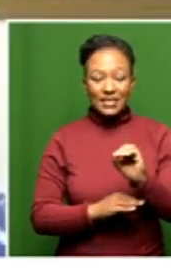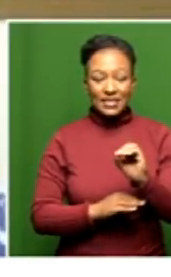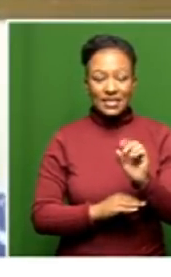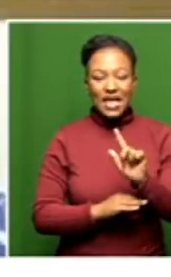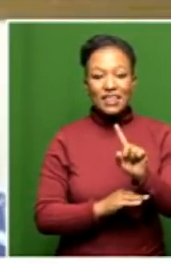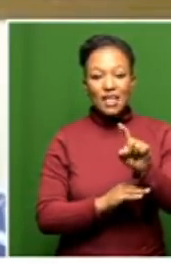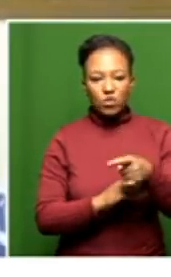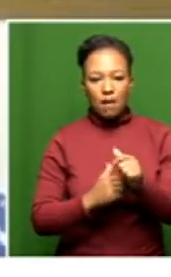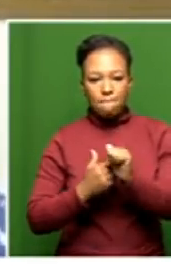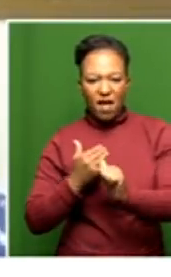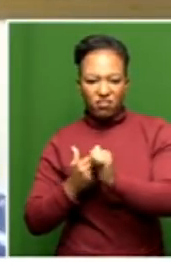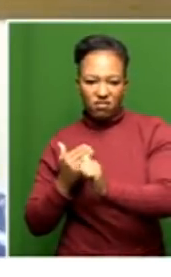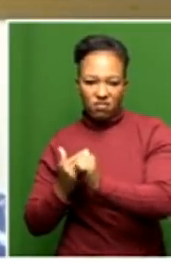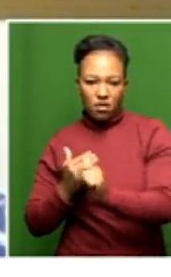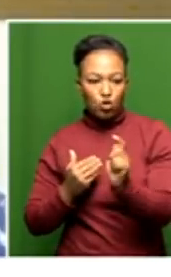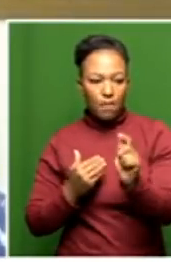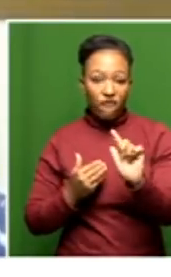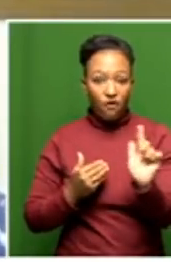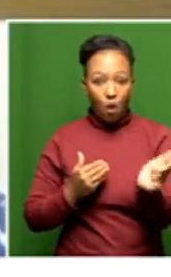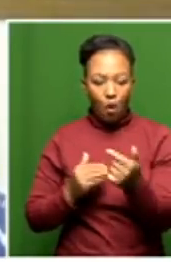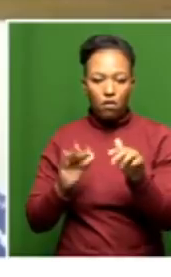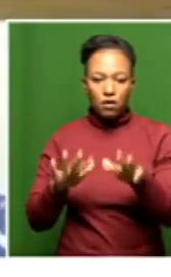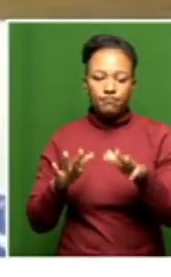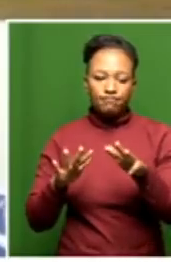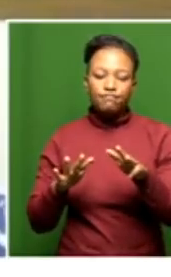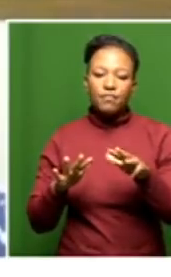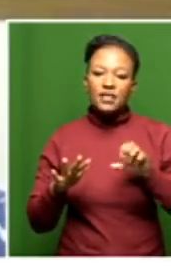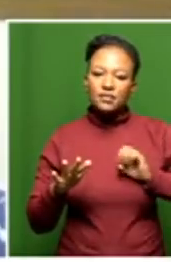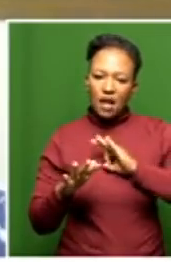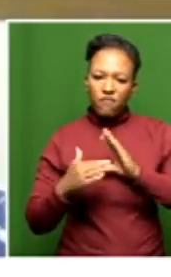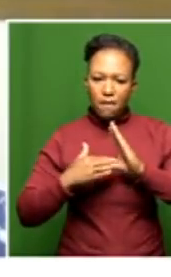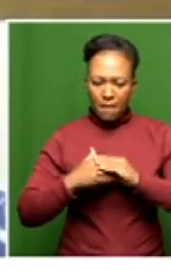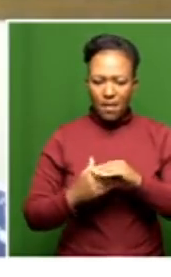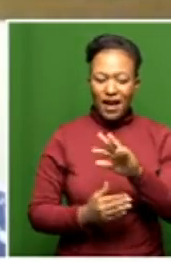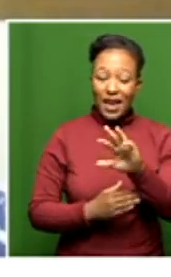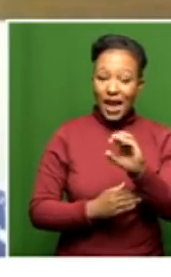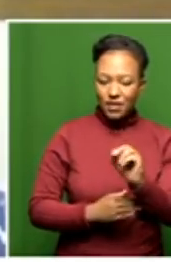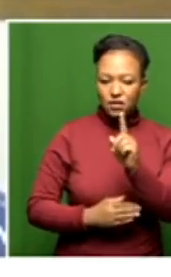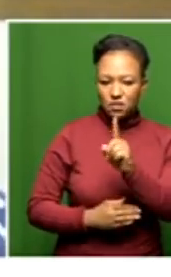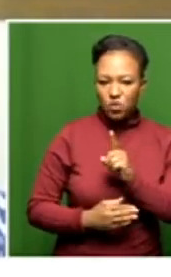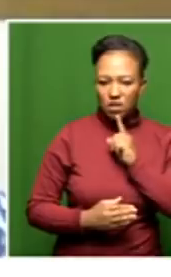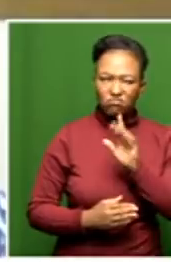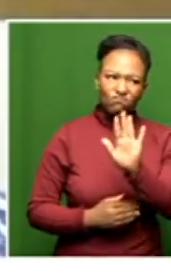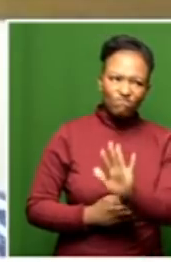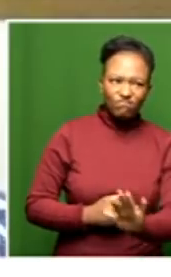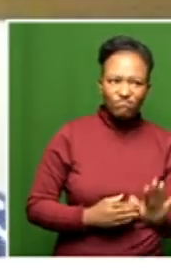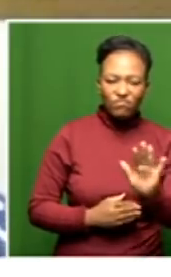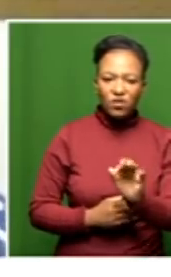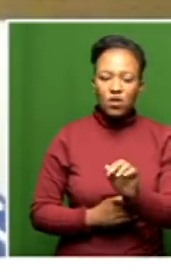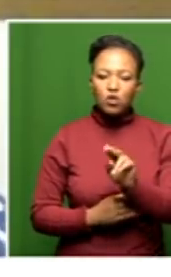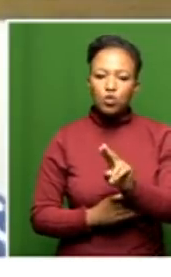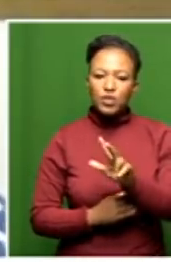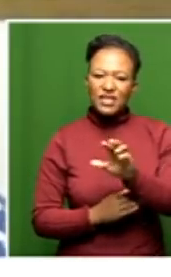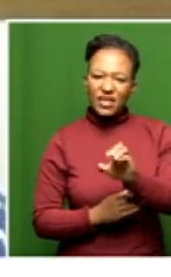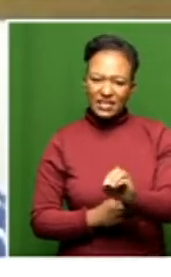month. That is what is being paid to 19 staff members. That works out to 270